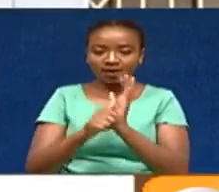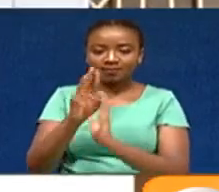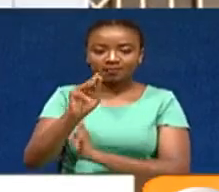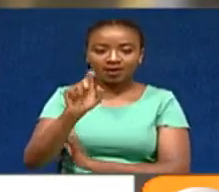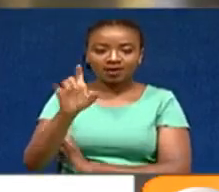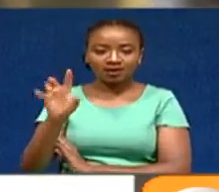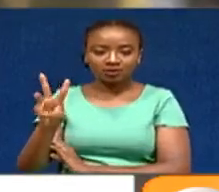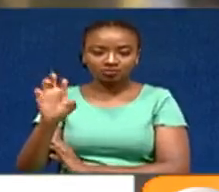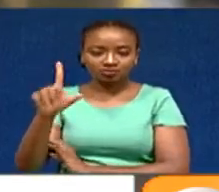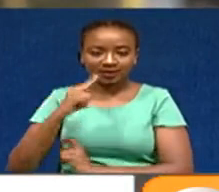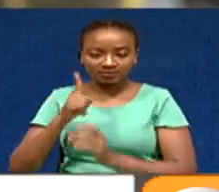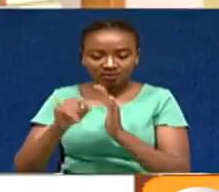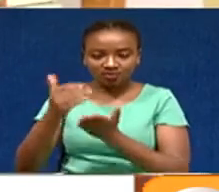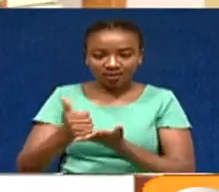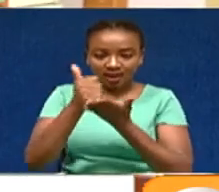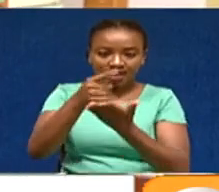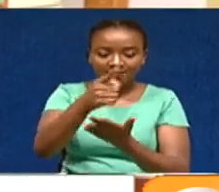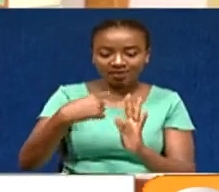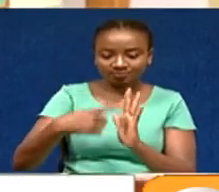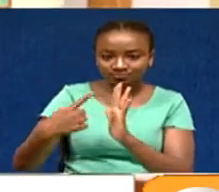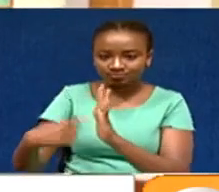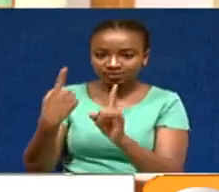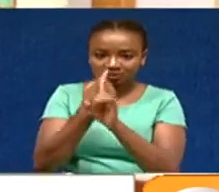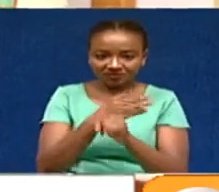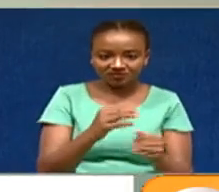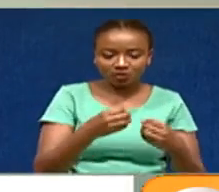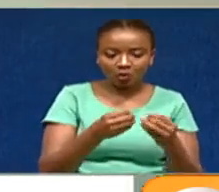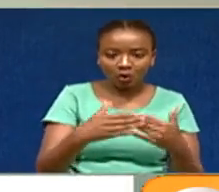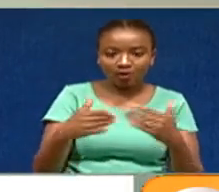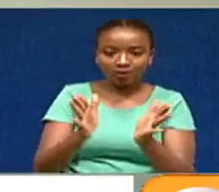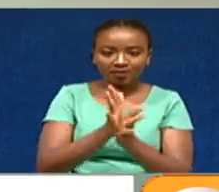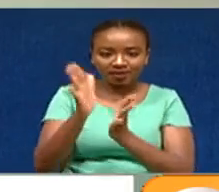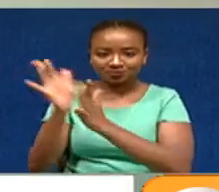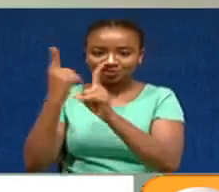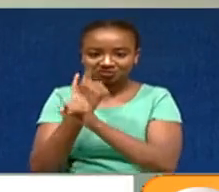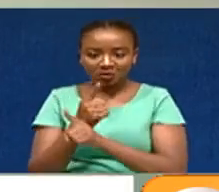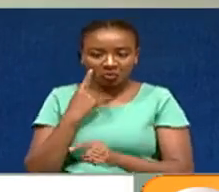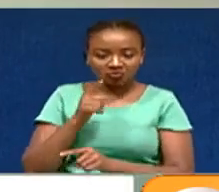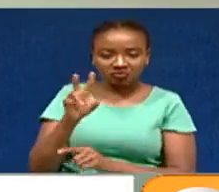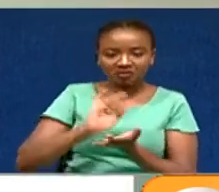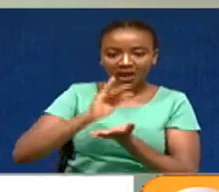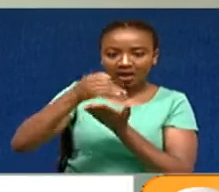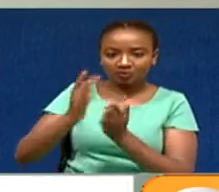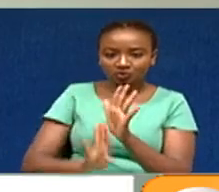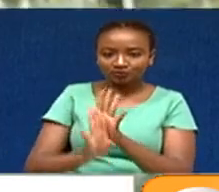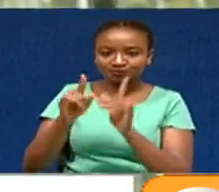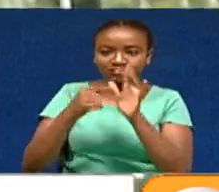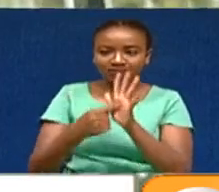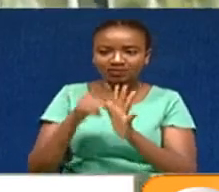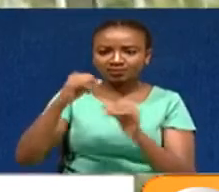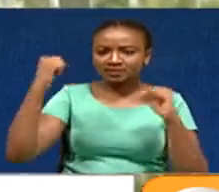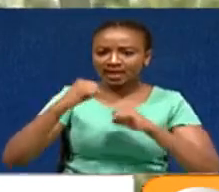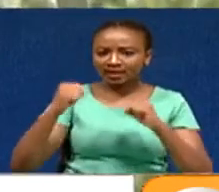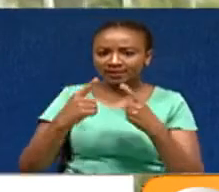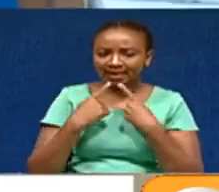will help the facility in opening additional branches across the country, as well as shoring up its working capital. The deal of an undisclosed amount